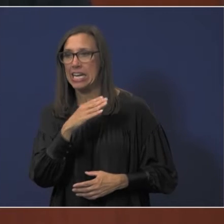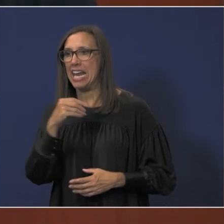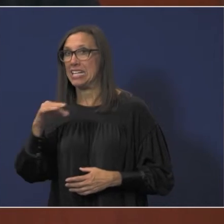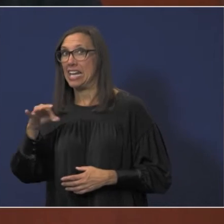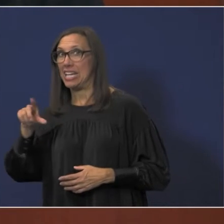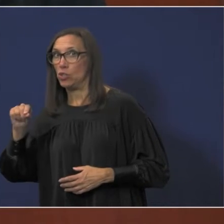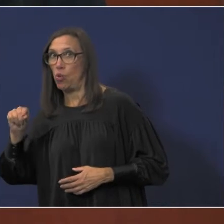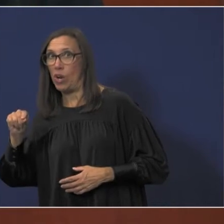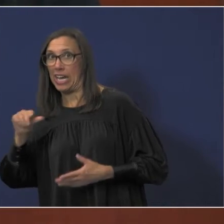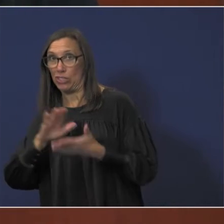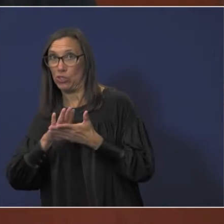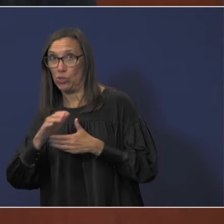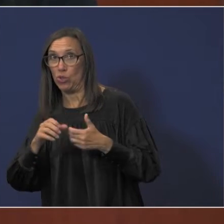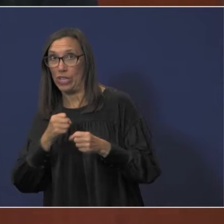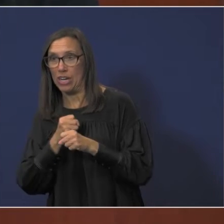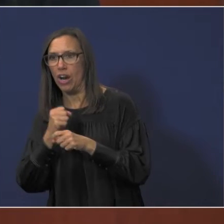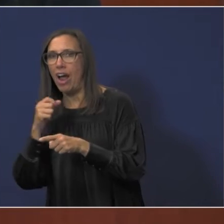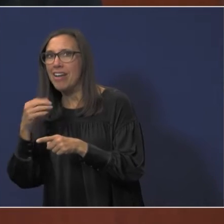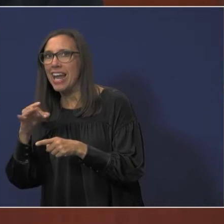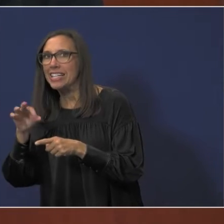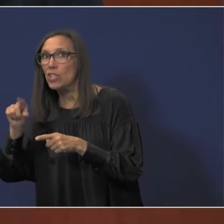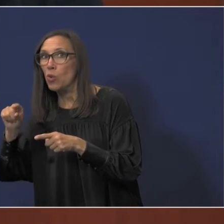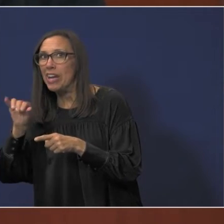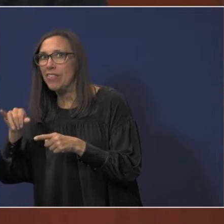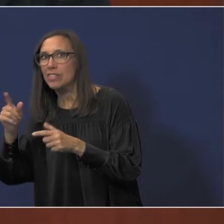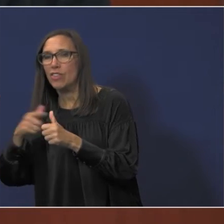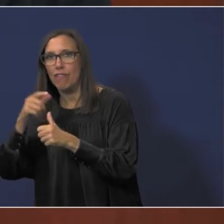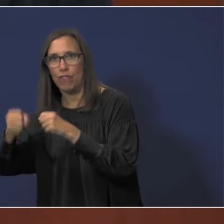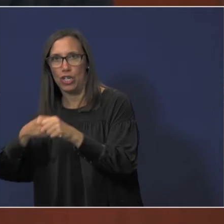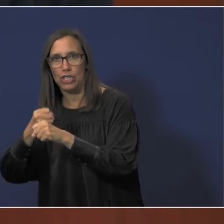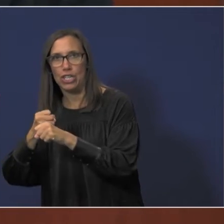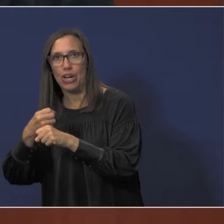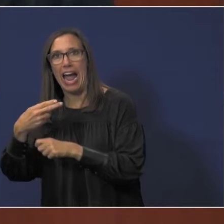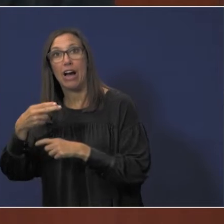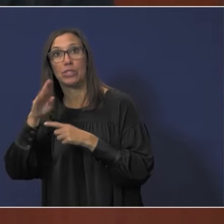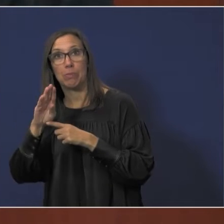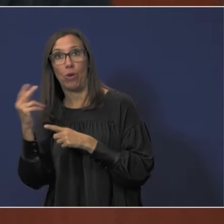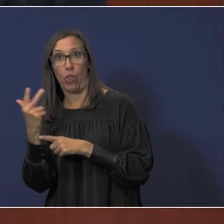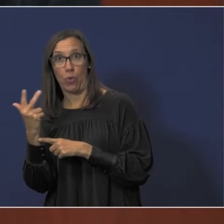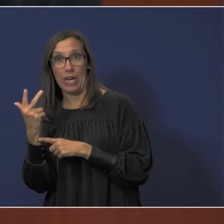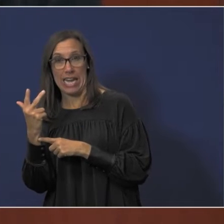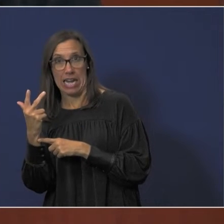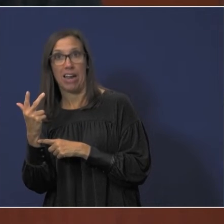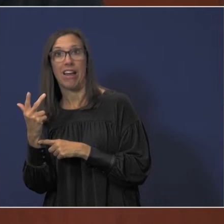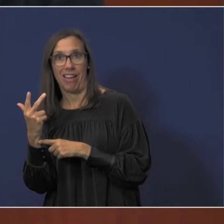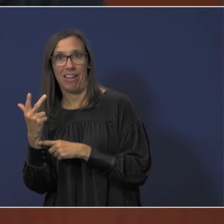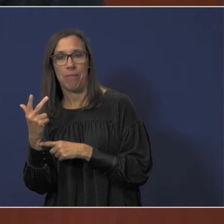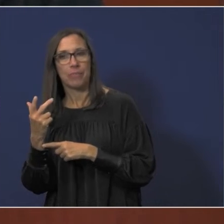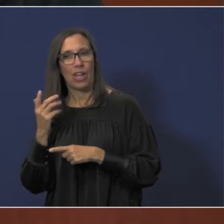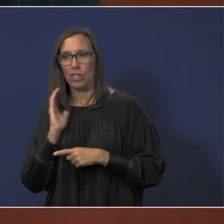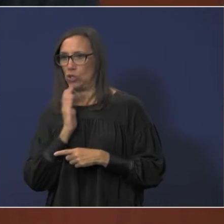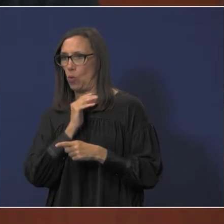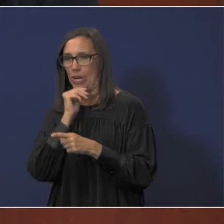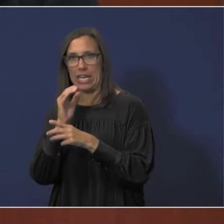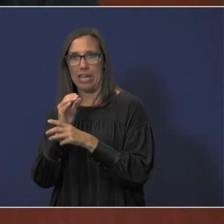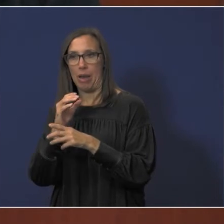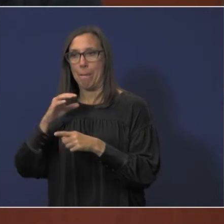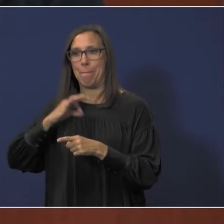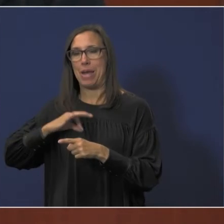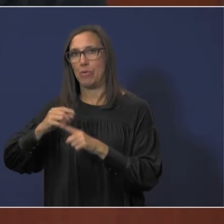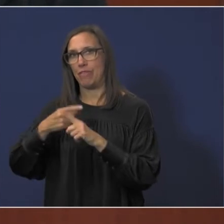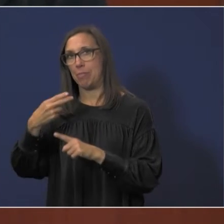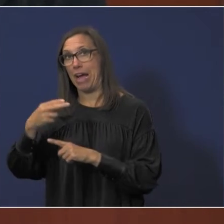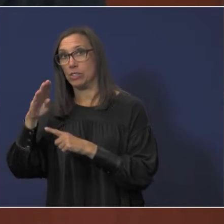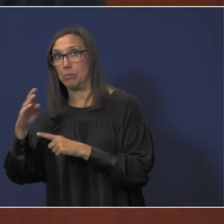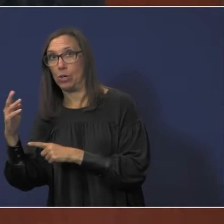and you may recall 19 20 was the first year that house bill three was implemented so we didn't get the benefit of house bill